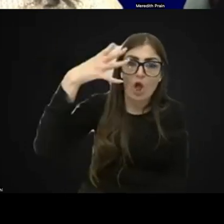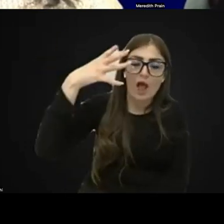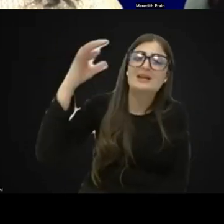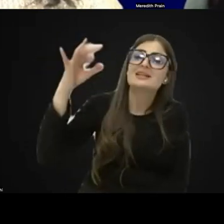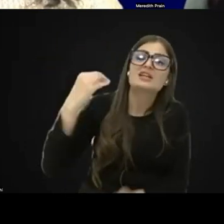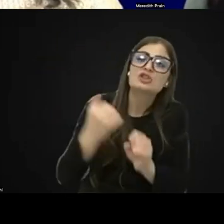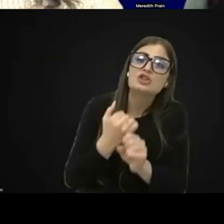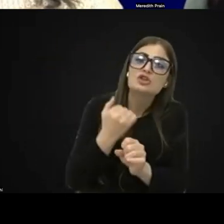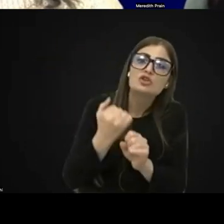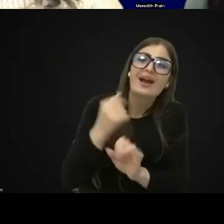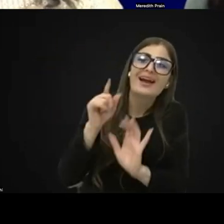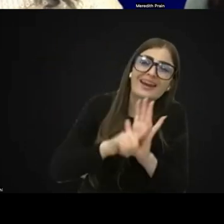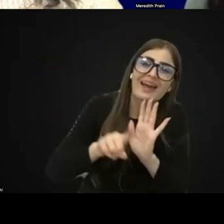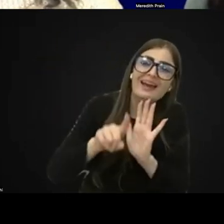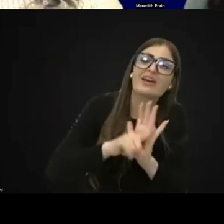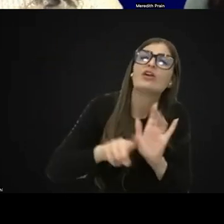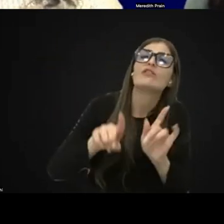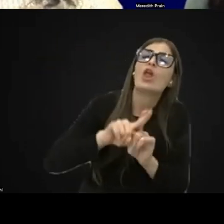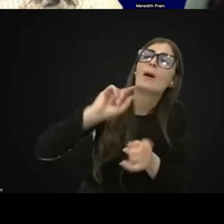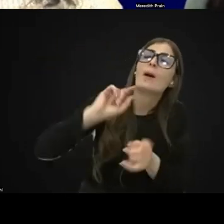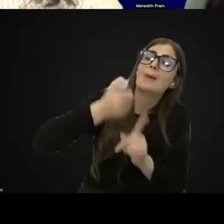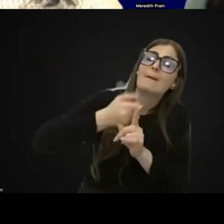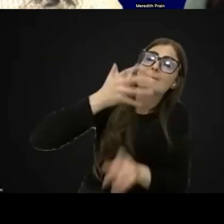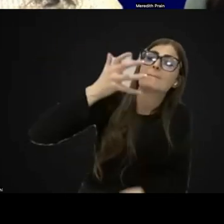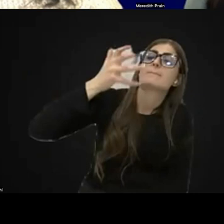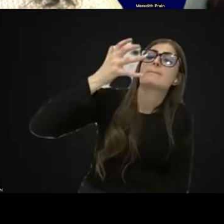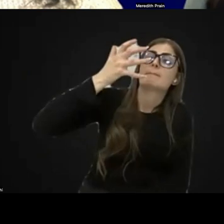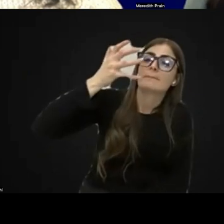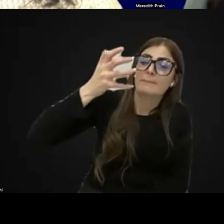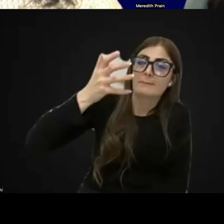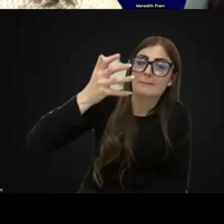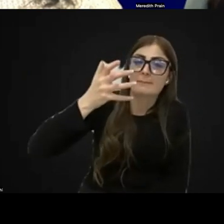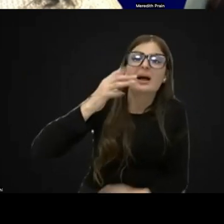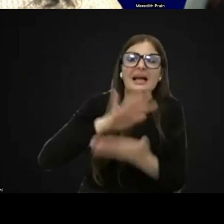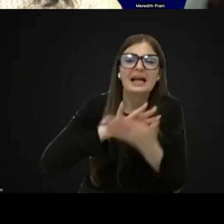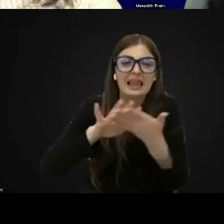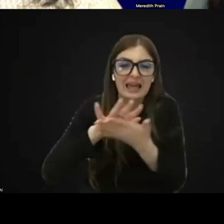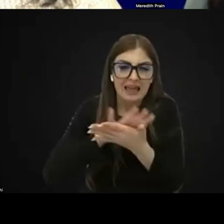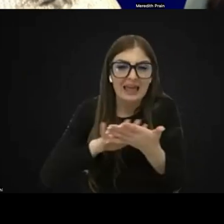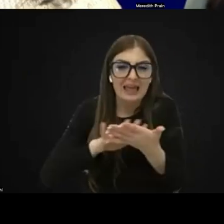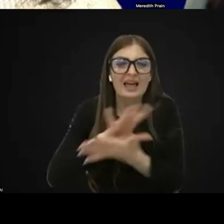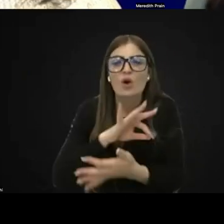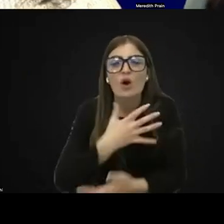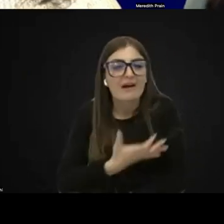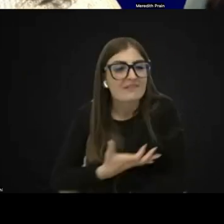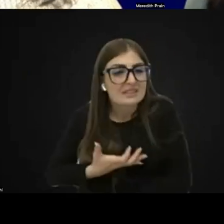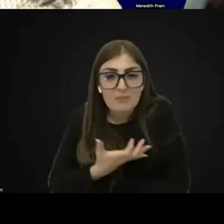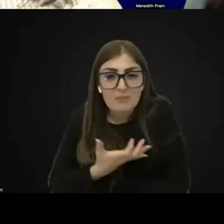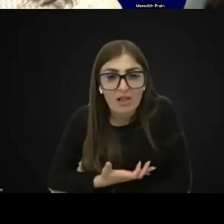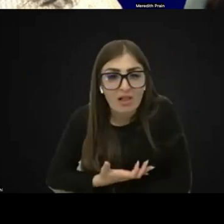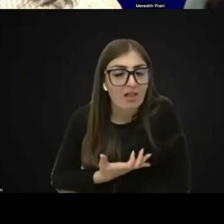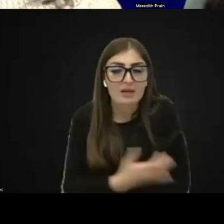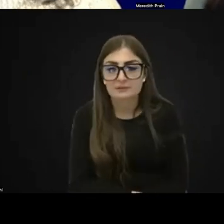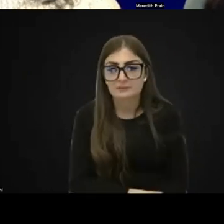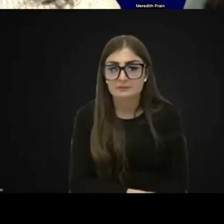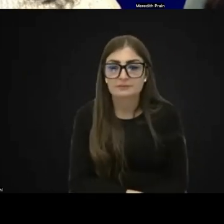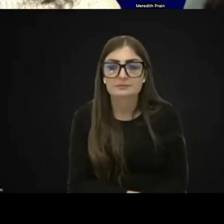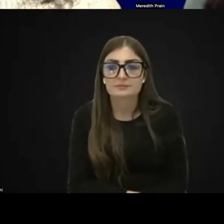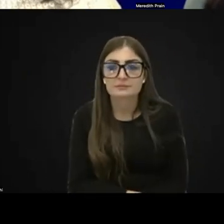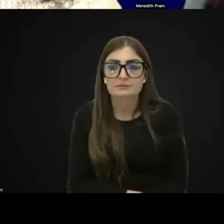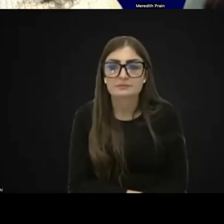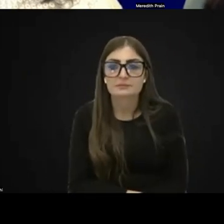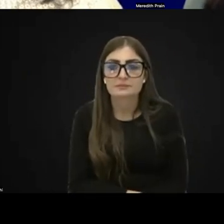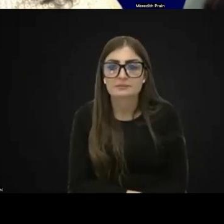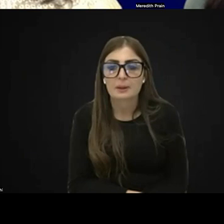glare, so it can be more of a comfortable experience for them. But again,